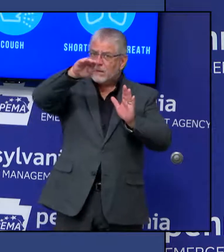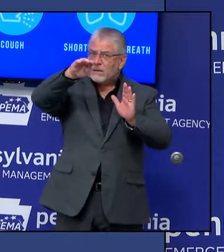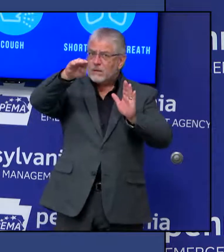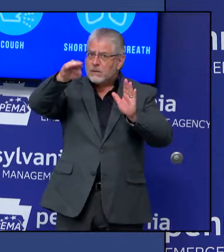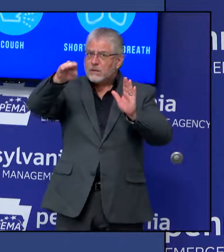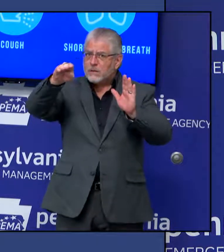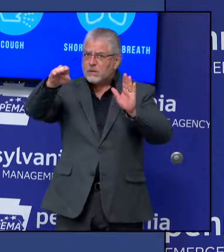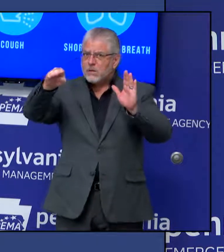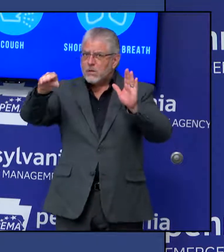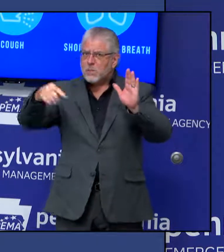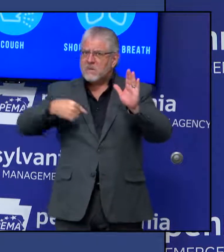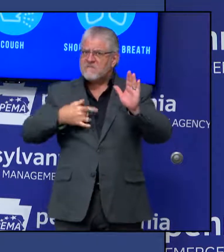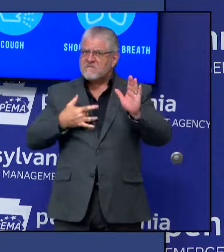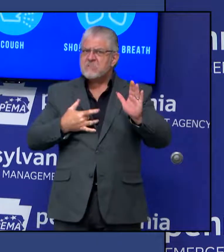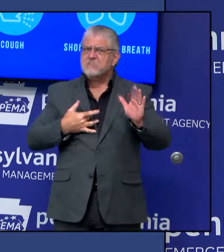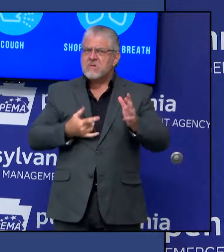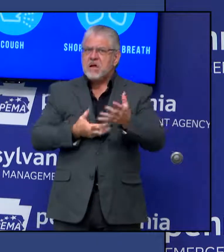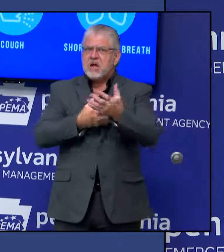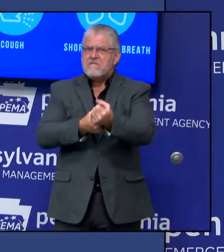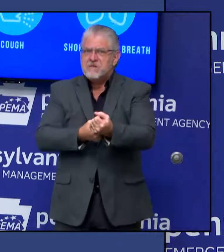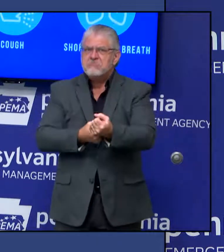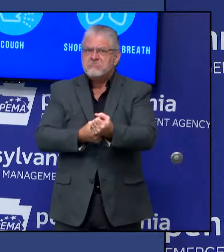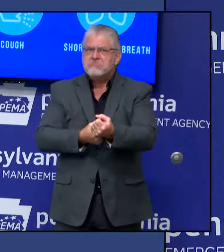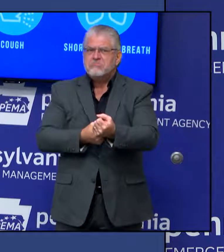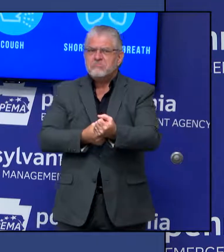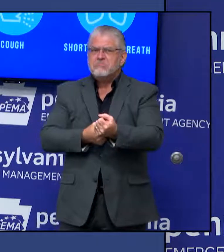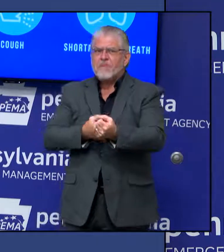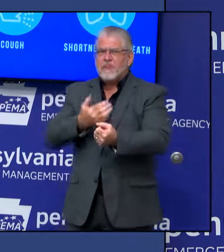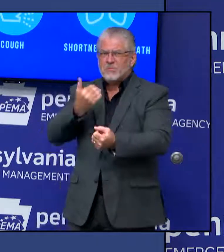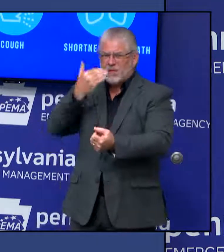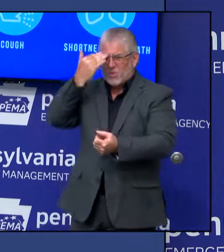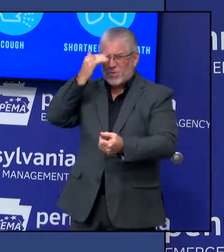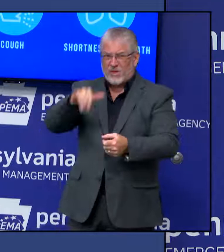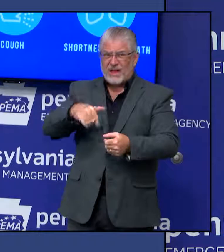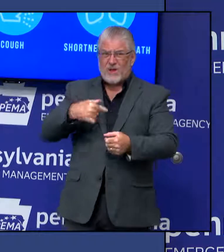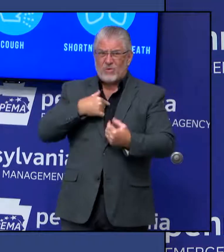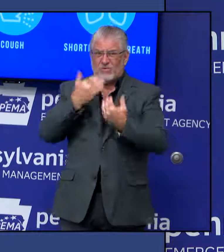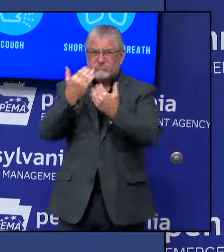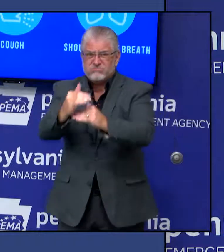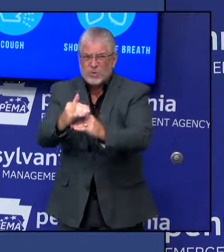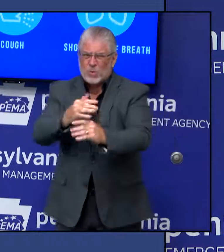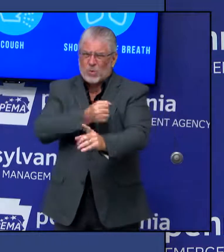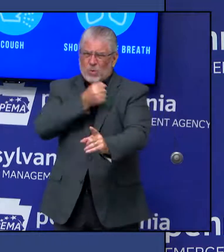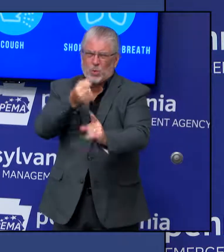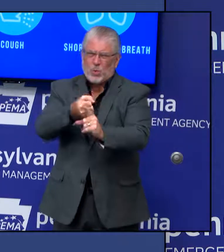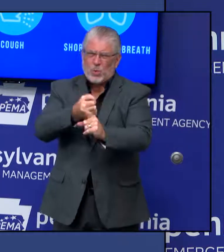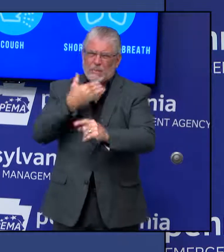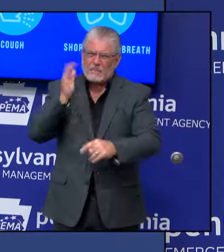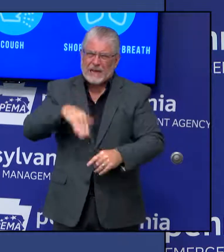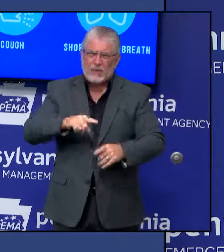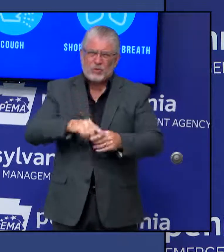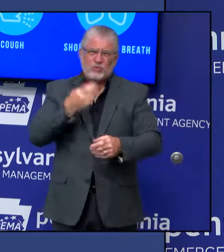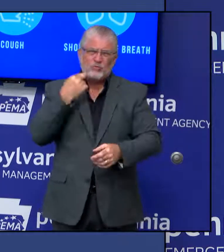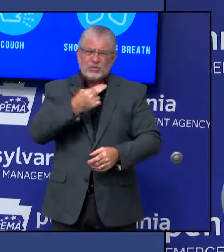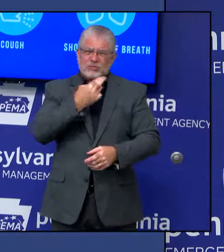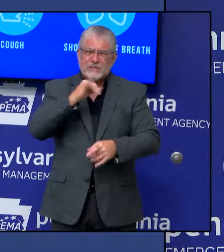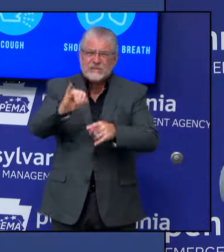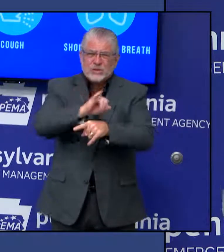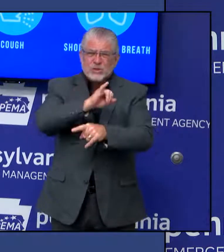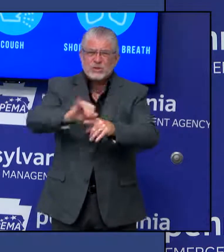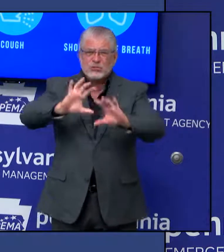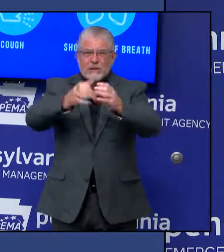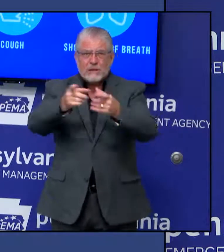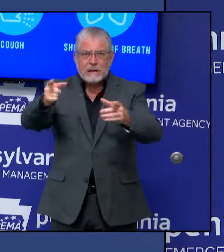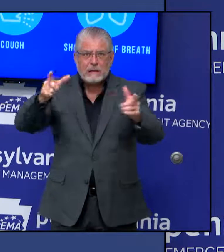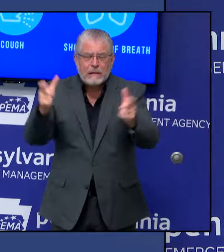industry and those jobs and the people that they serve. And so, the administration is making that effort now. Yes?